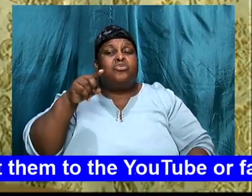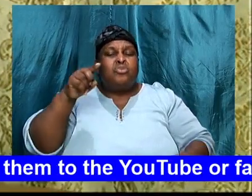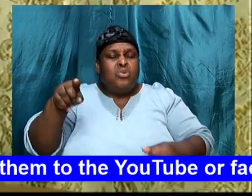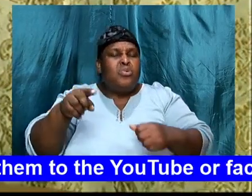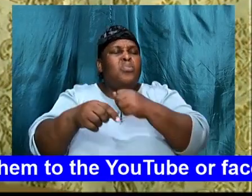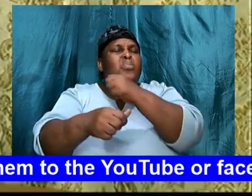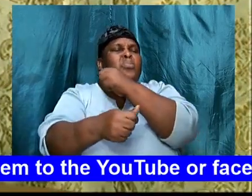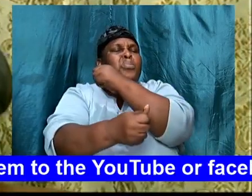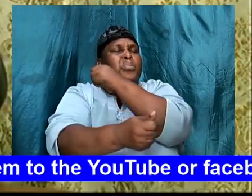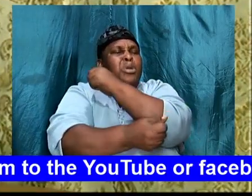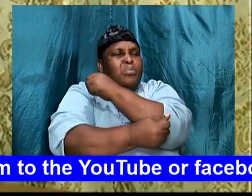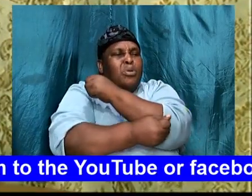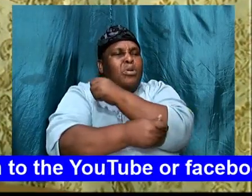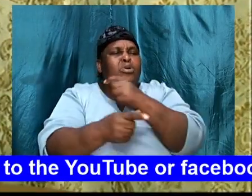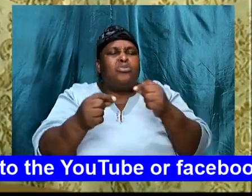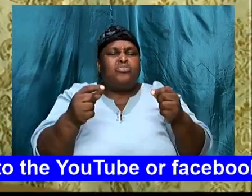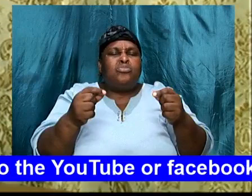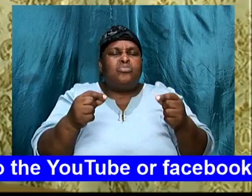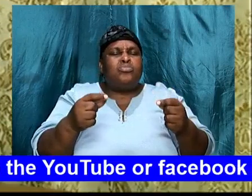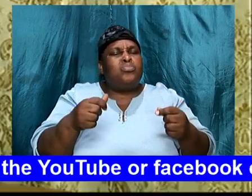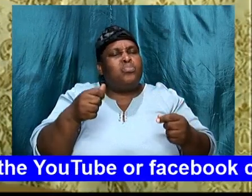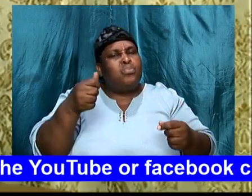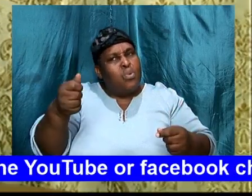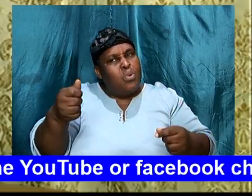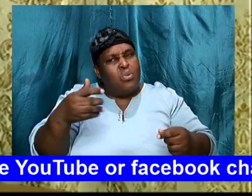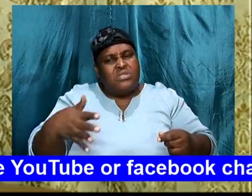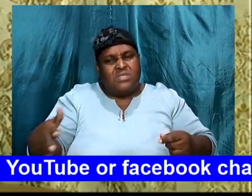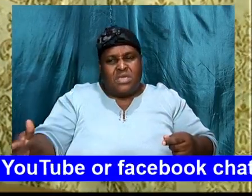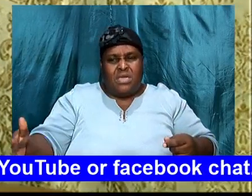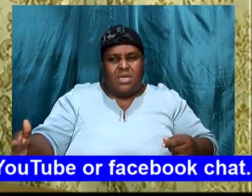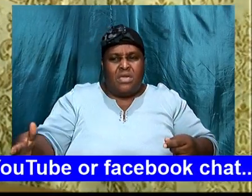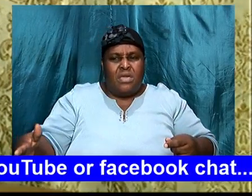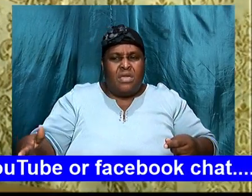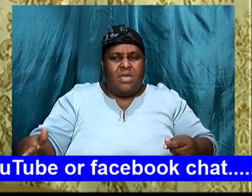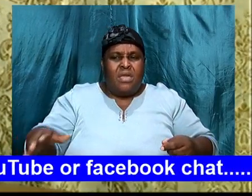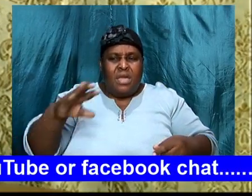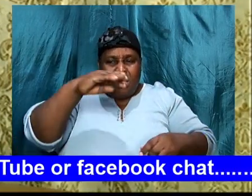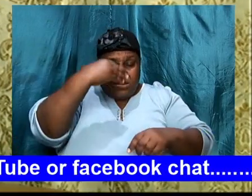this son came, I will also know, make of him, a nation,